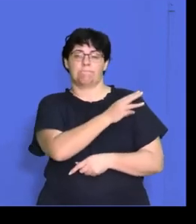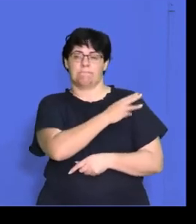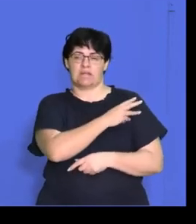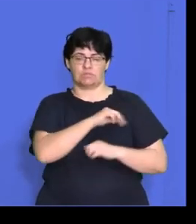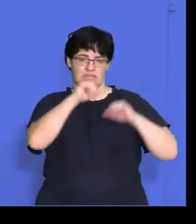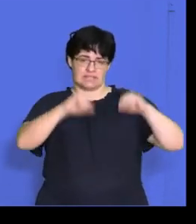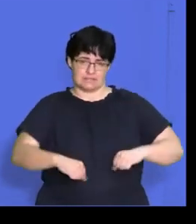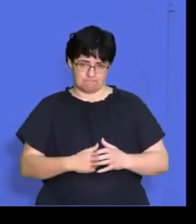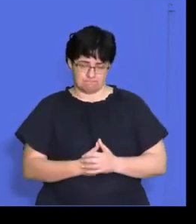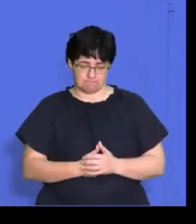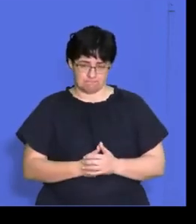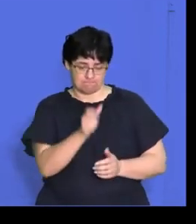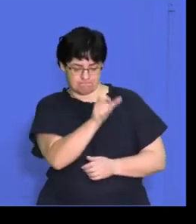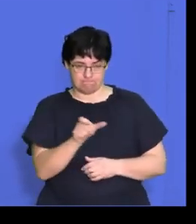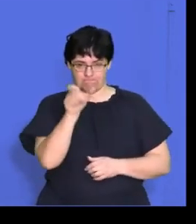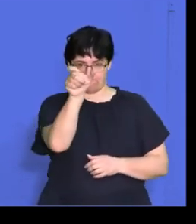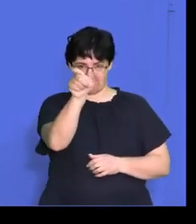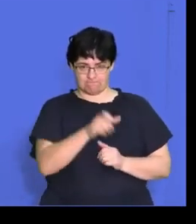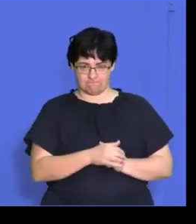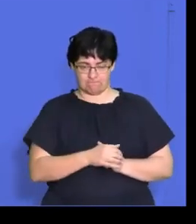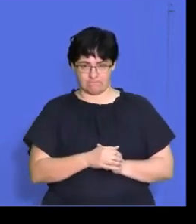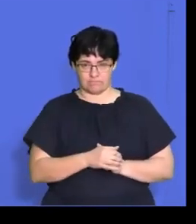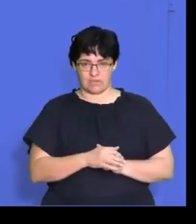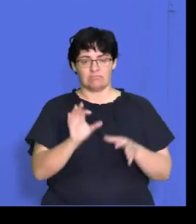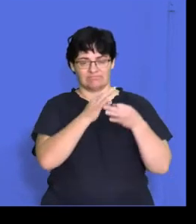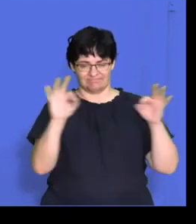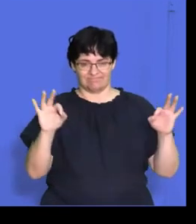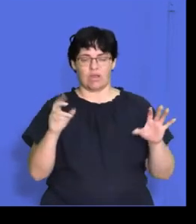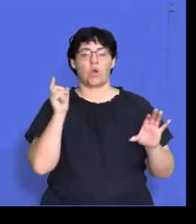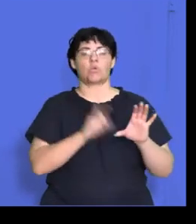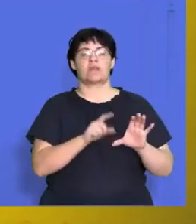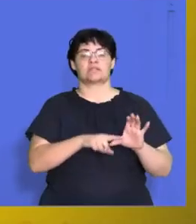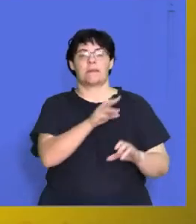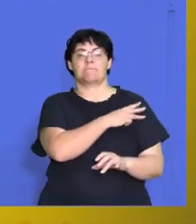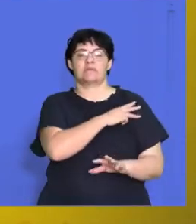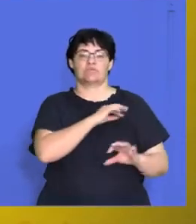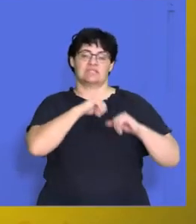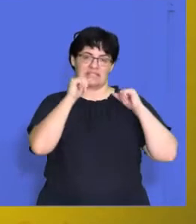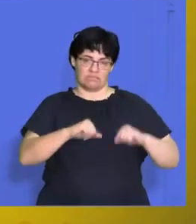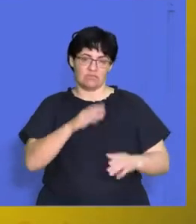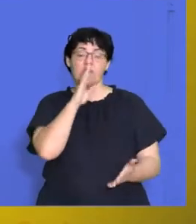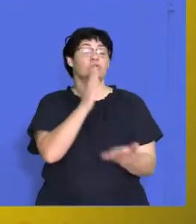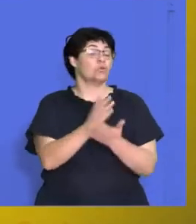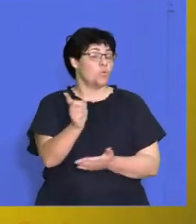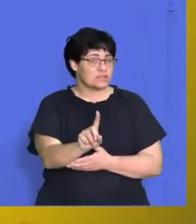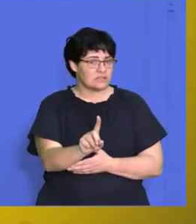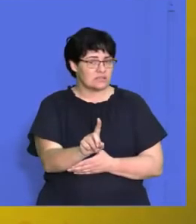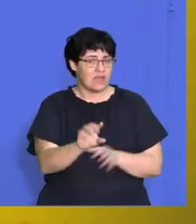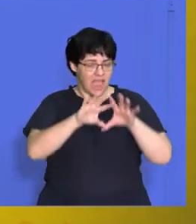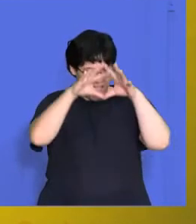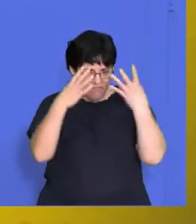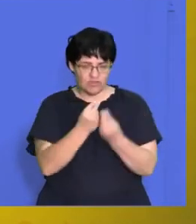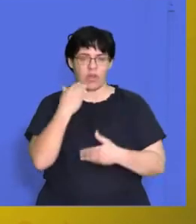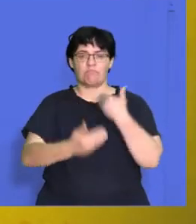is management systems so then we're putting in the correct quality management systems to make sure that the whole